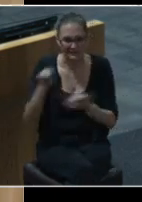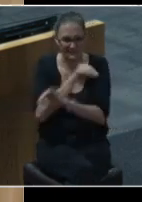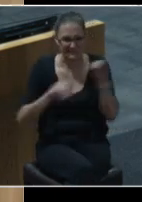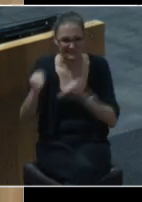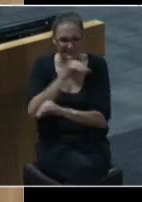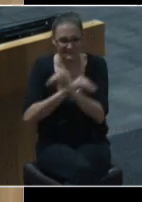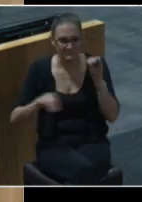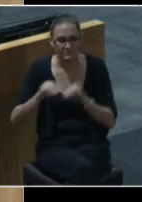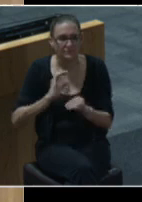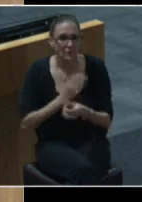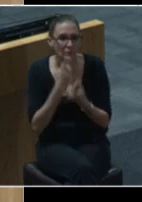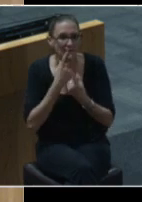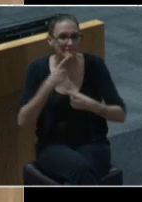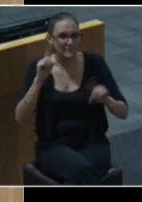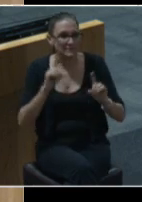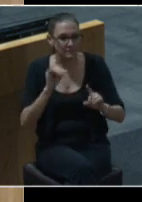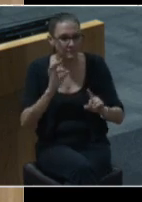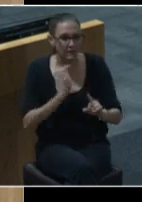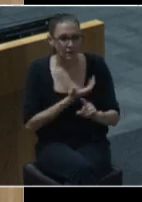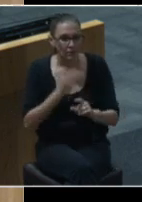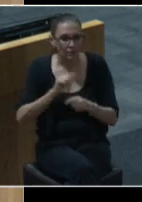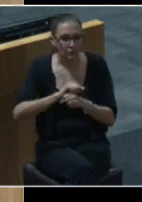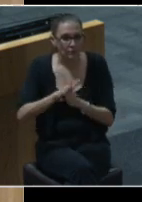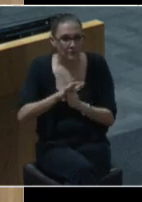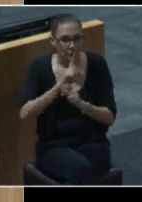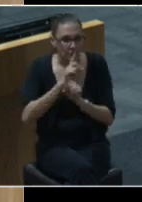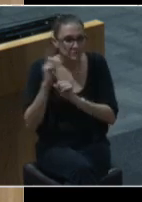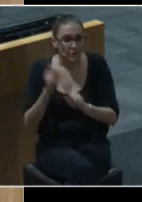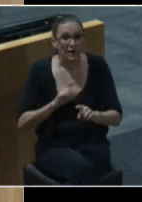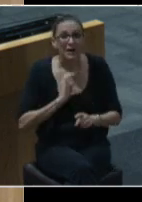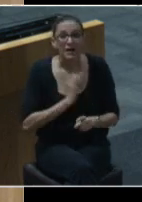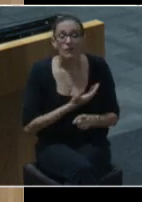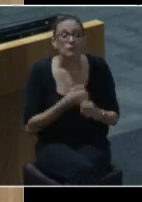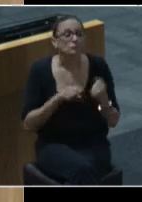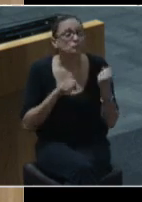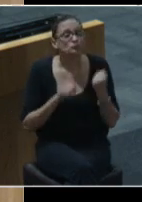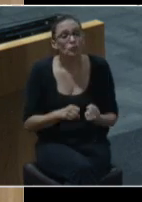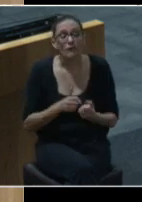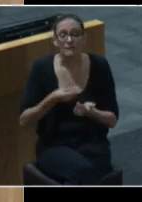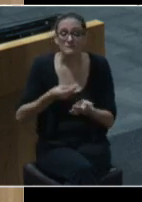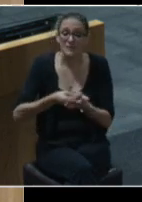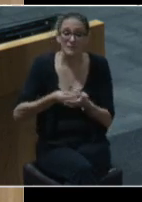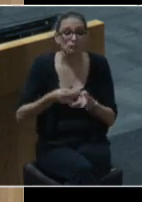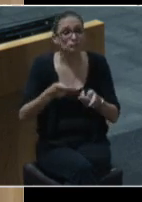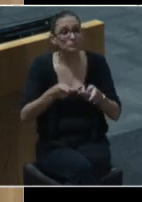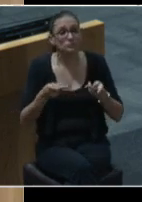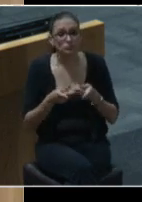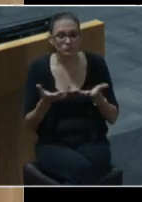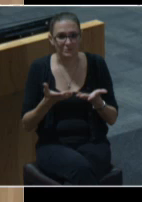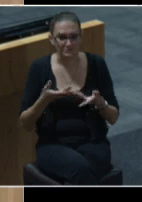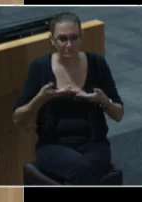and effectiveness of our COVID response. Our strong financial position has allowed us to put the community